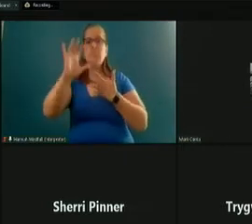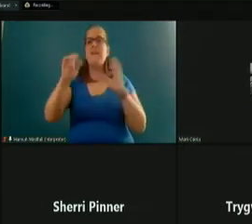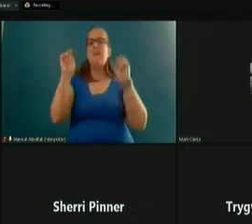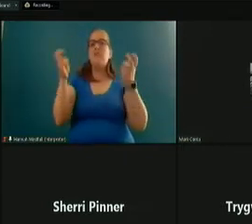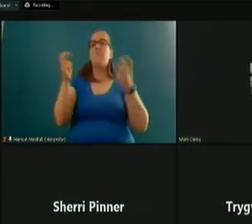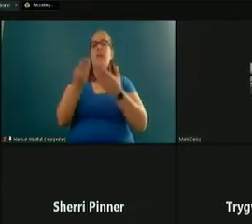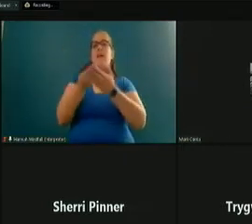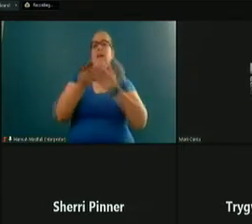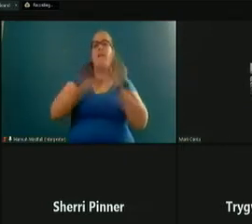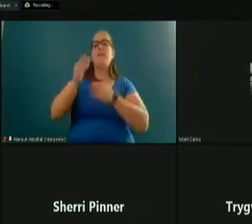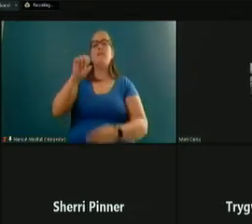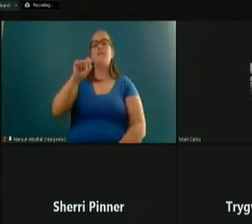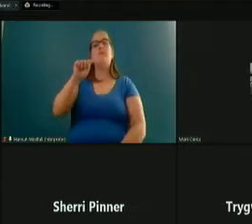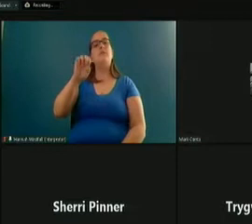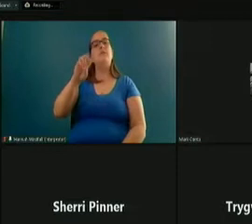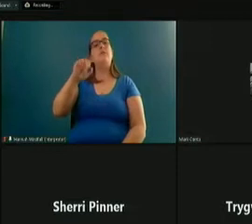financial stewardship.